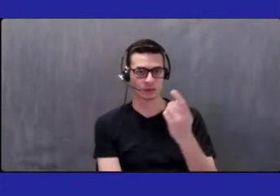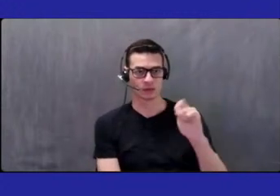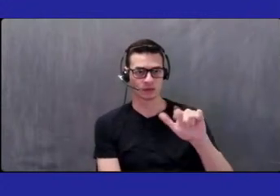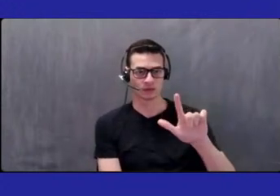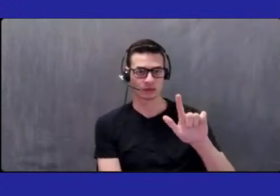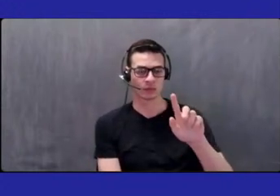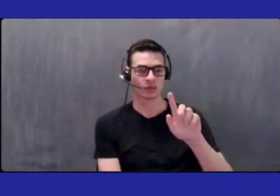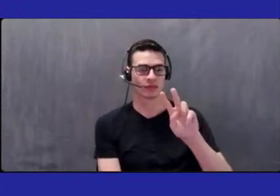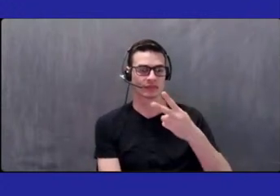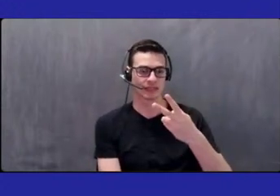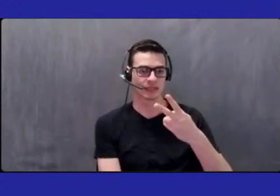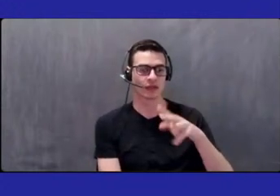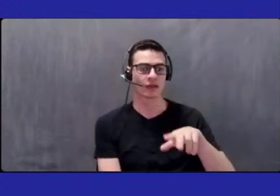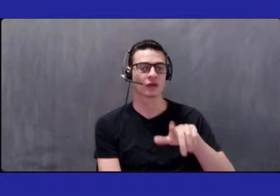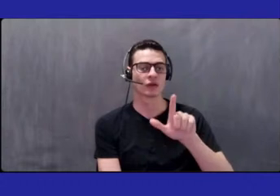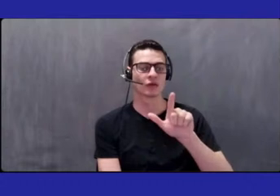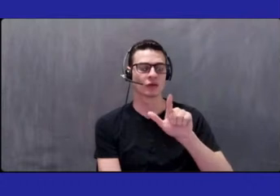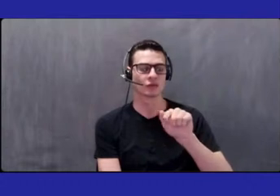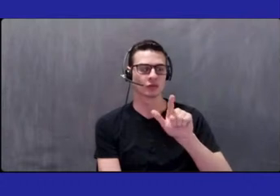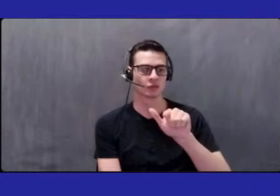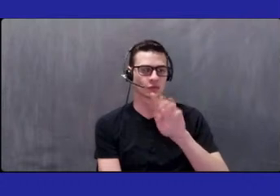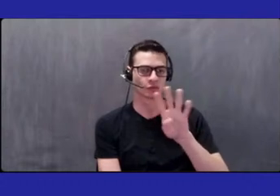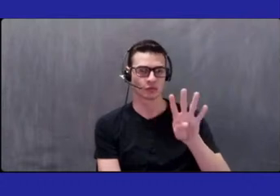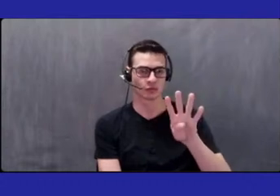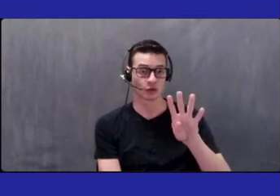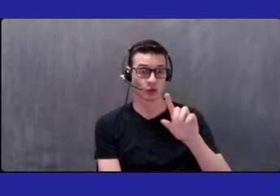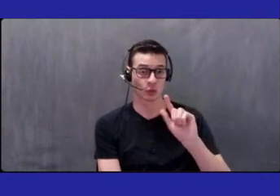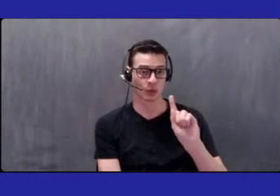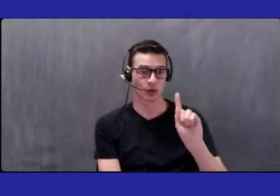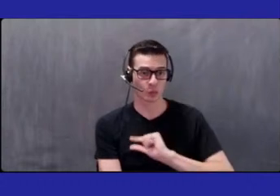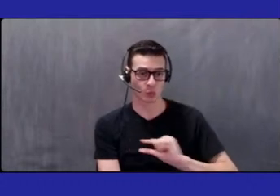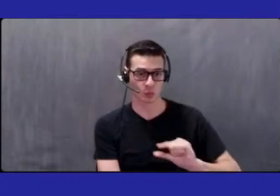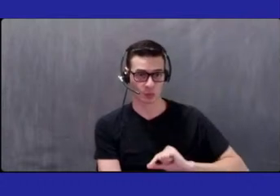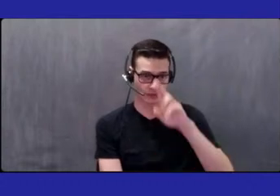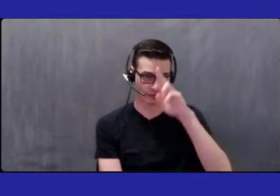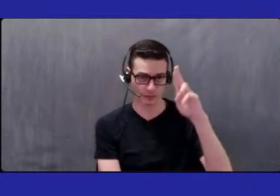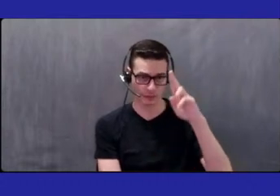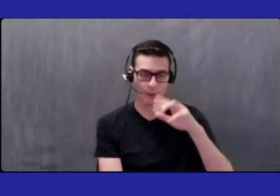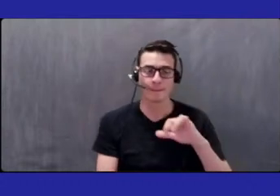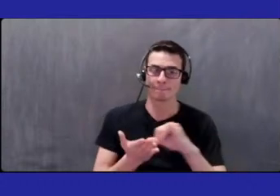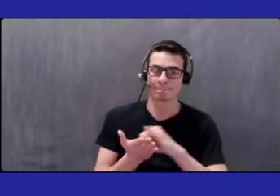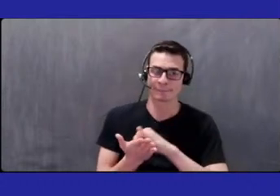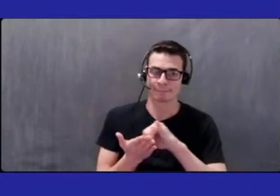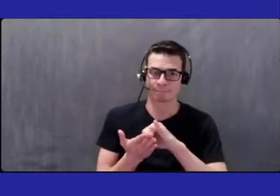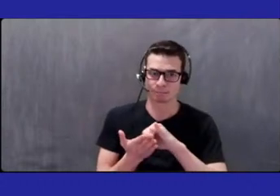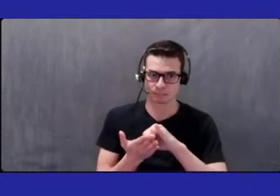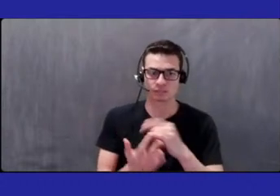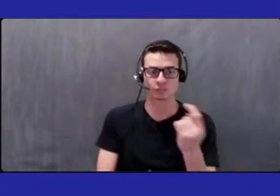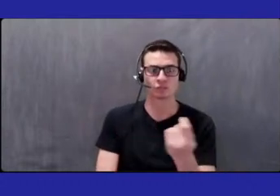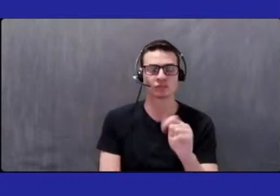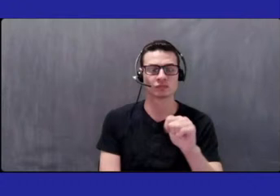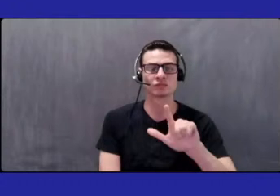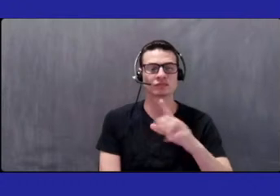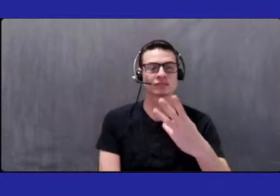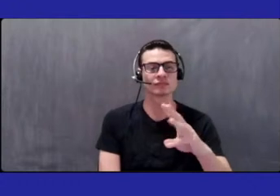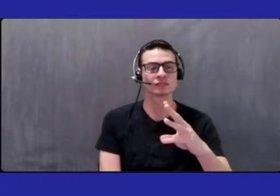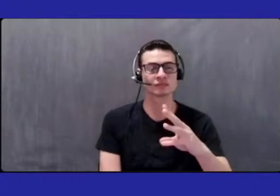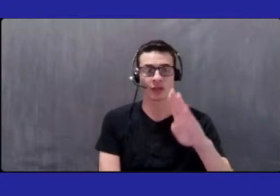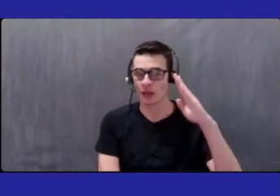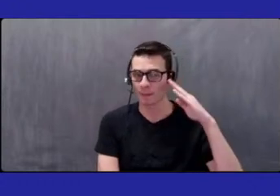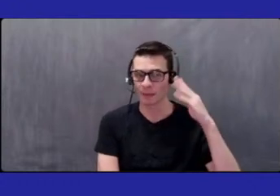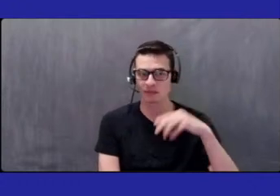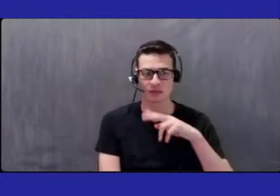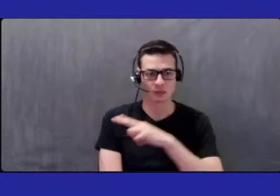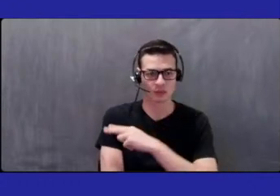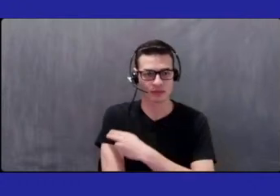2024 at Queens Hospital. For Manhattan, Tuesday, April 16, 2024 at Bellevue Hospital.